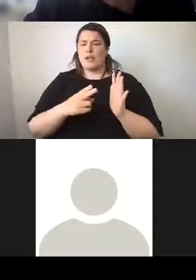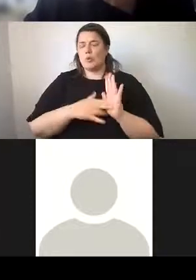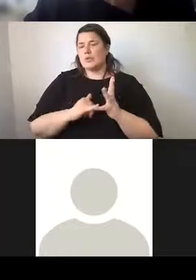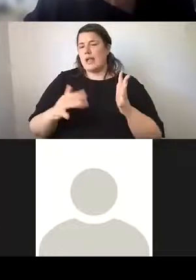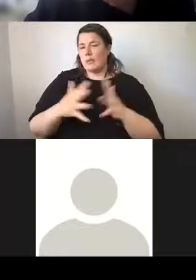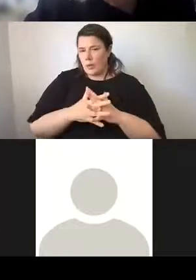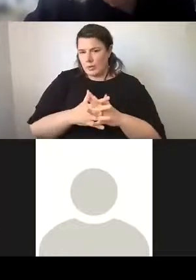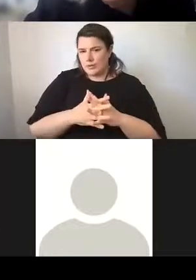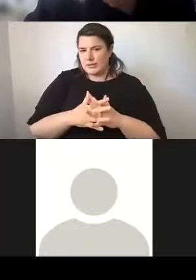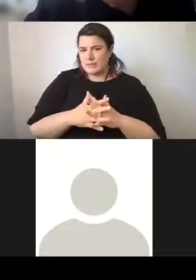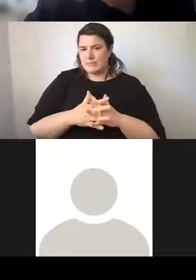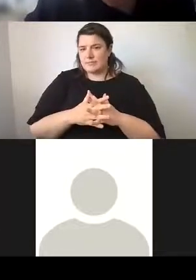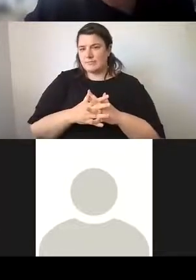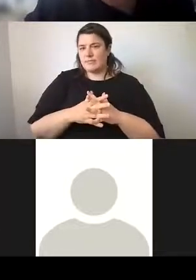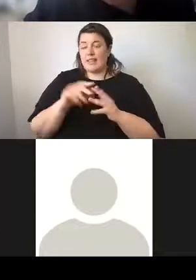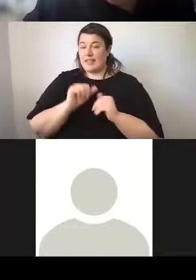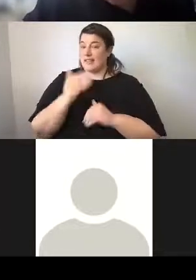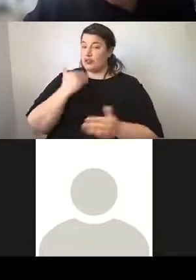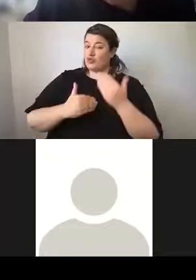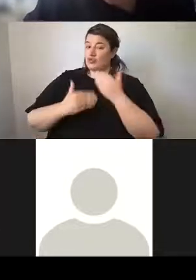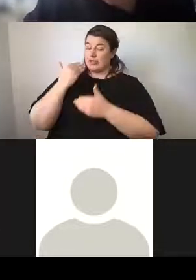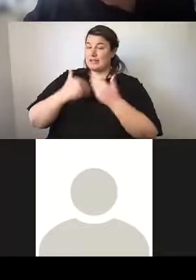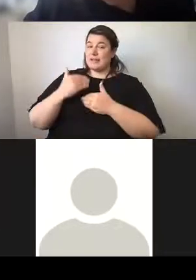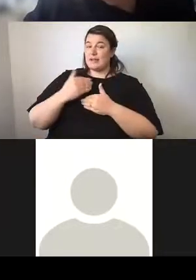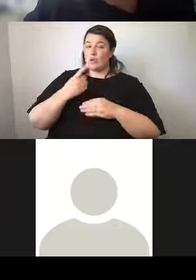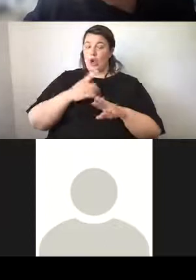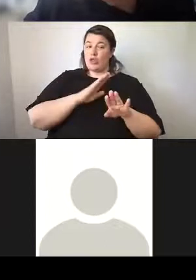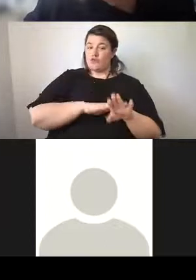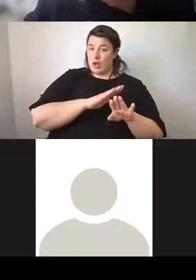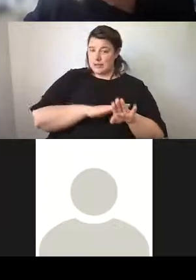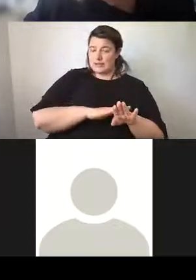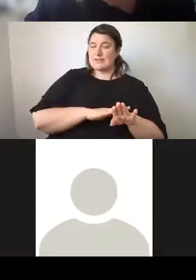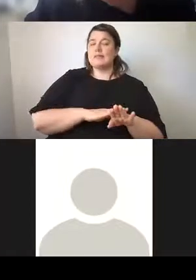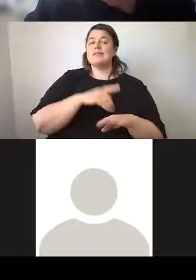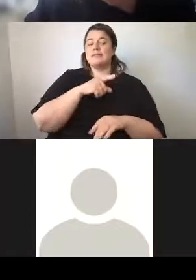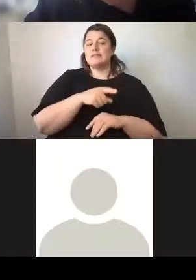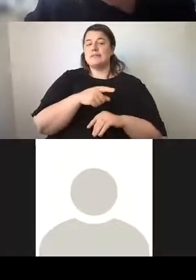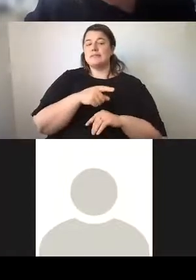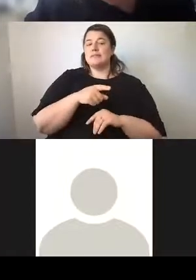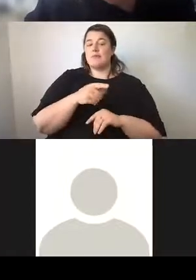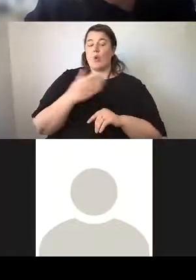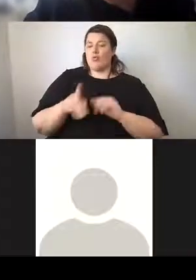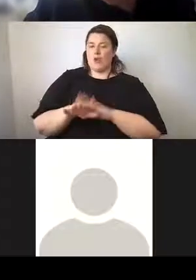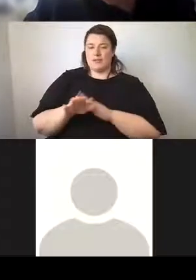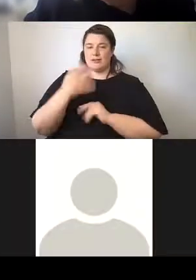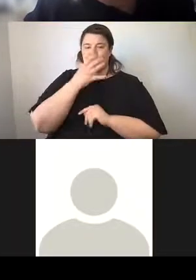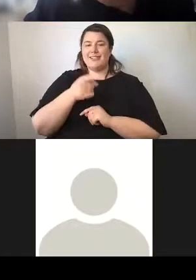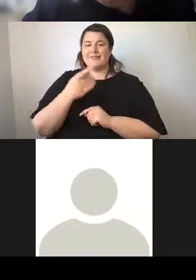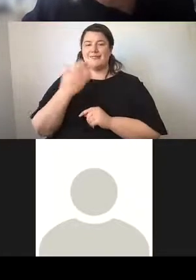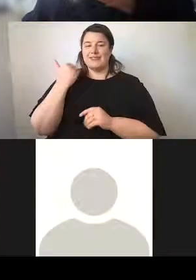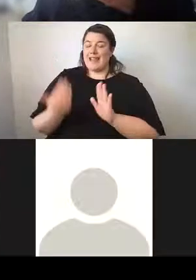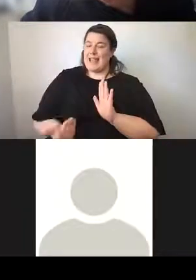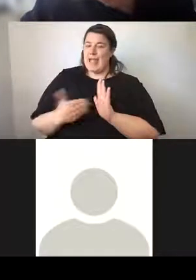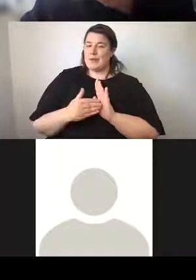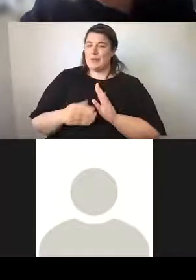lands history. The one on the right hand side was recently added to the building